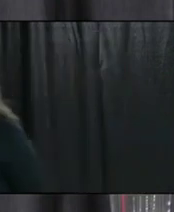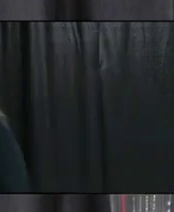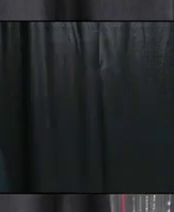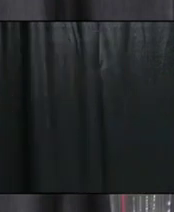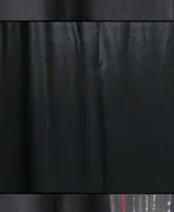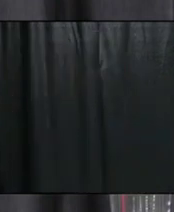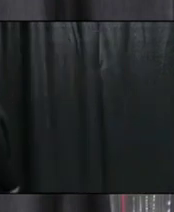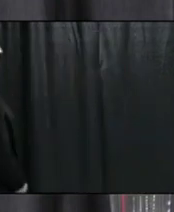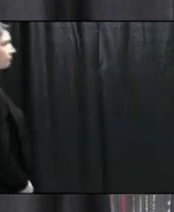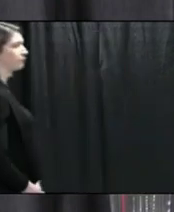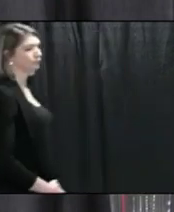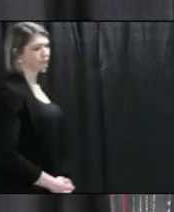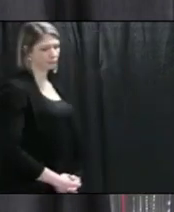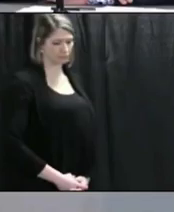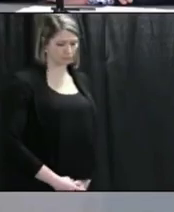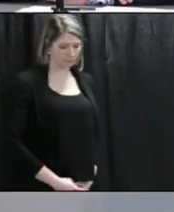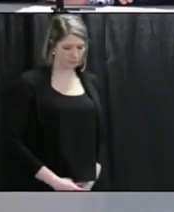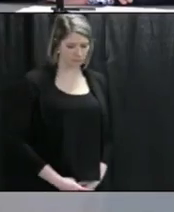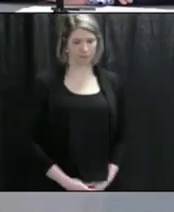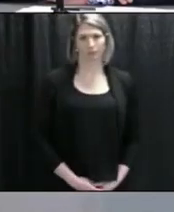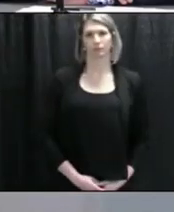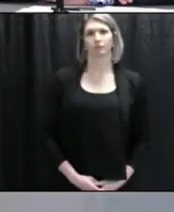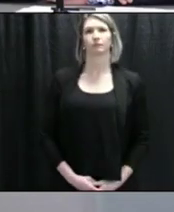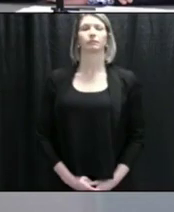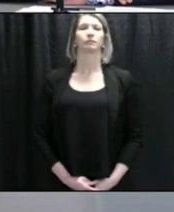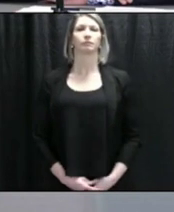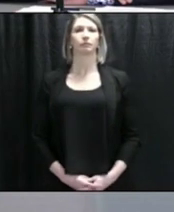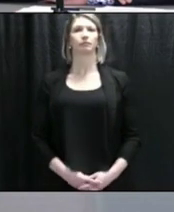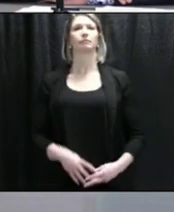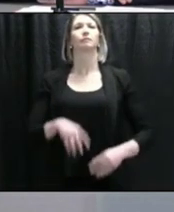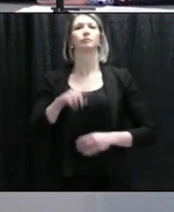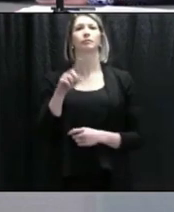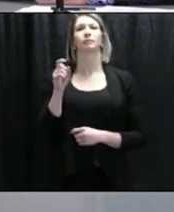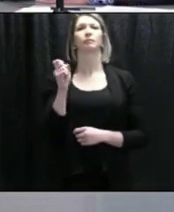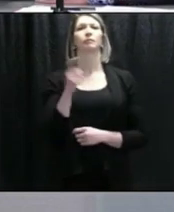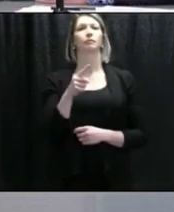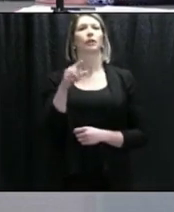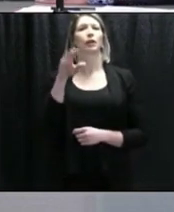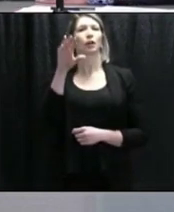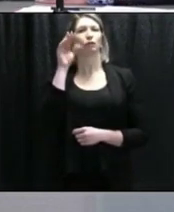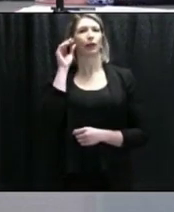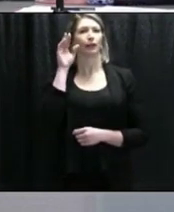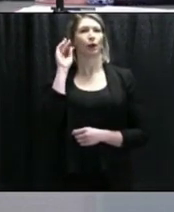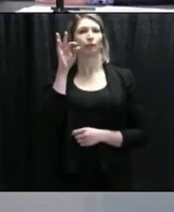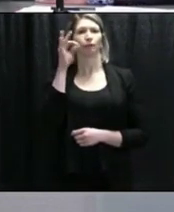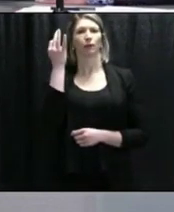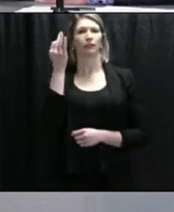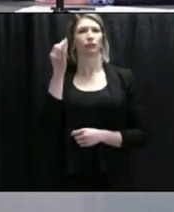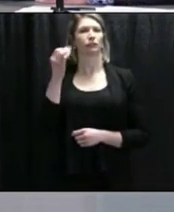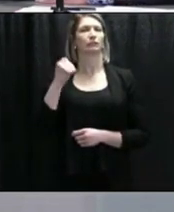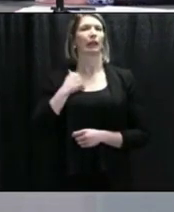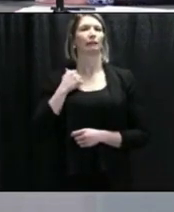Thank you. The next question is from Patrick Butler from Radio Canada. Please go ahead.